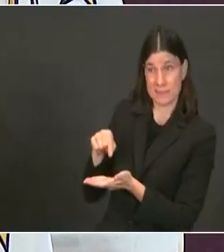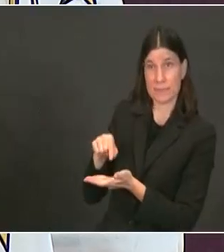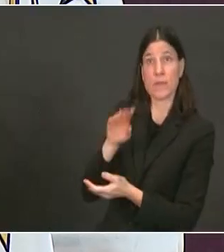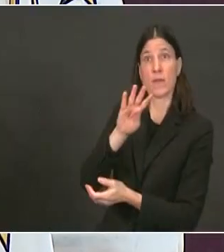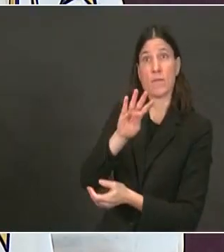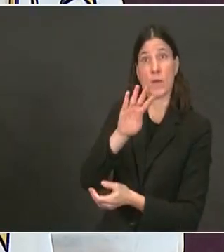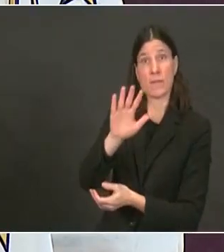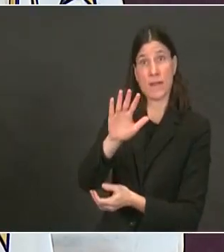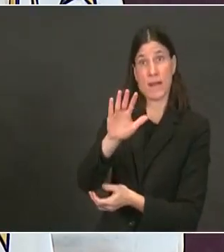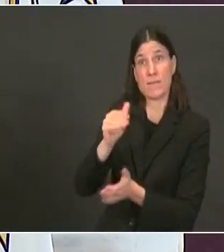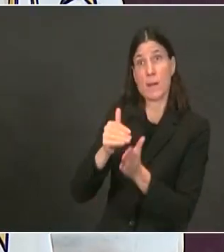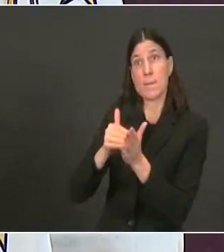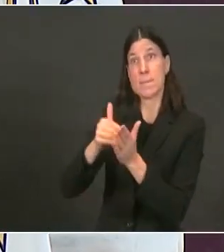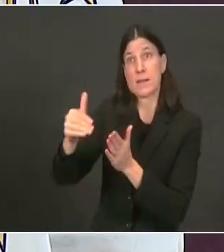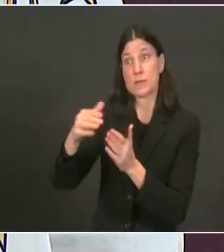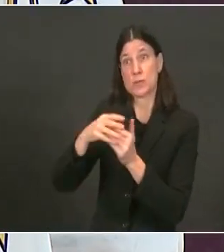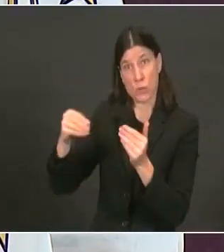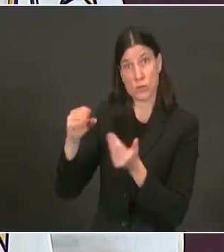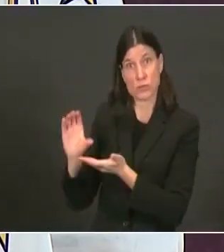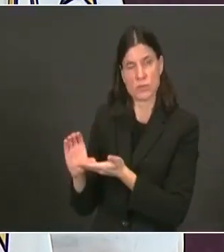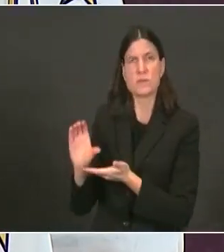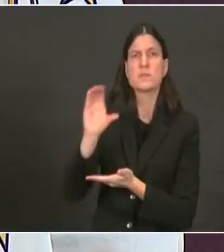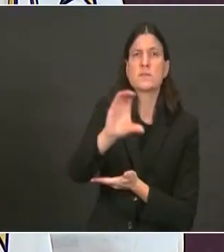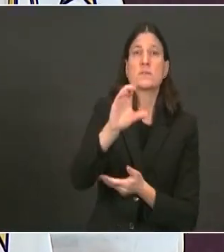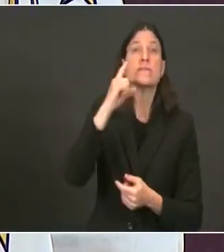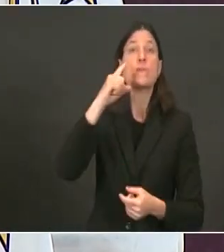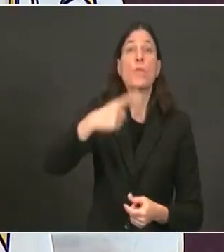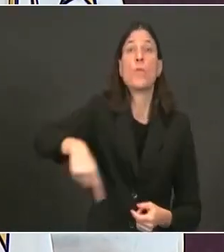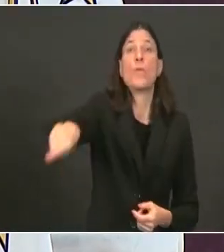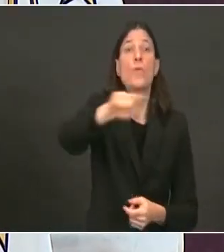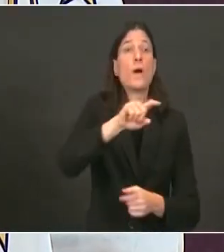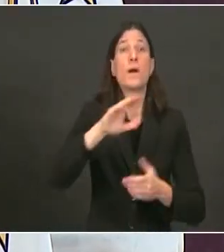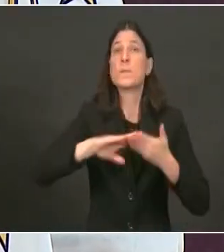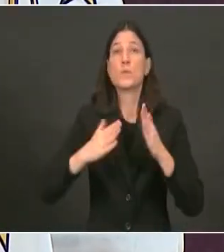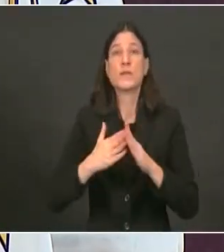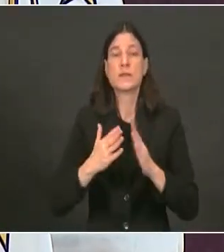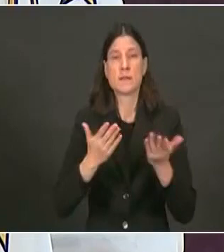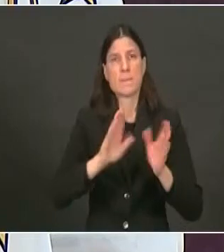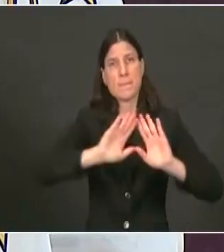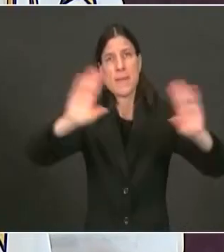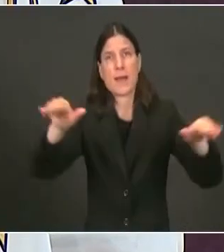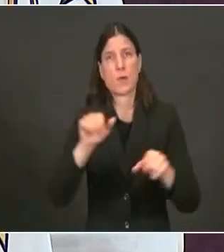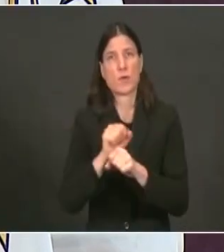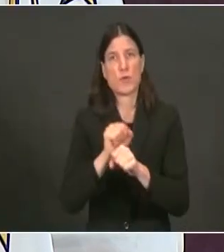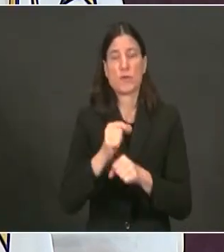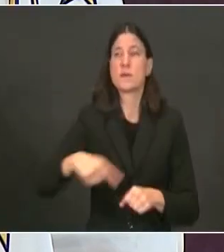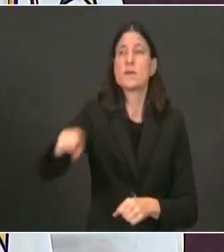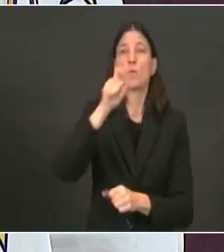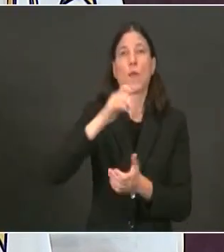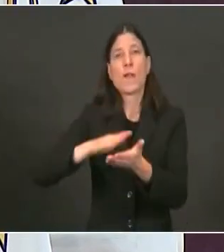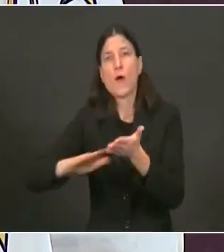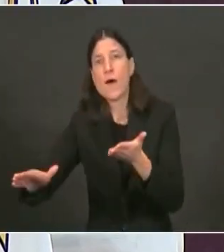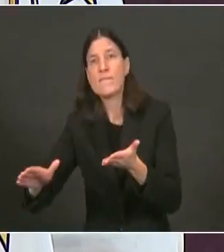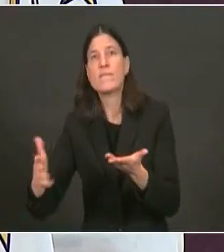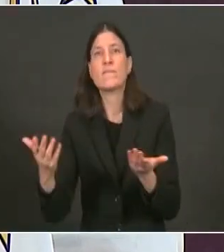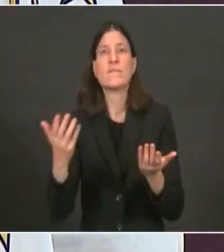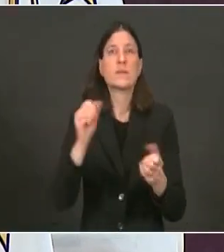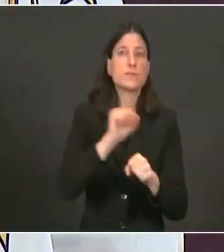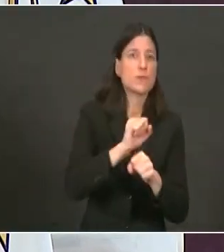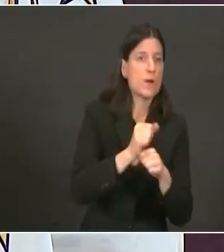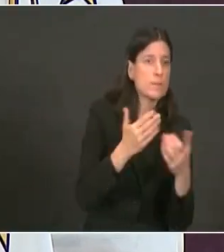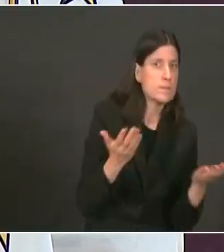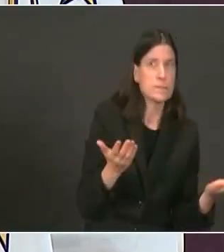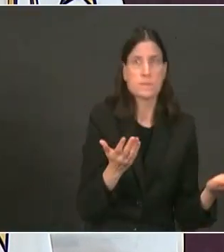You might recall that six months ago, I launched a back-to-work job training and job placement initiative